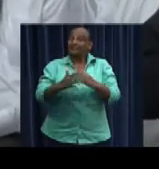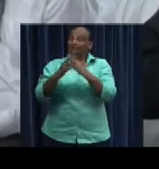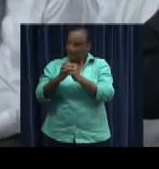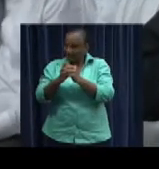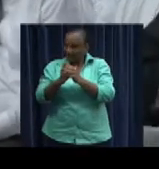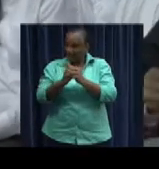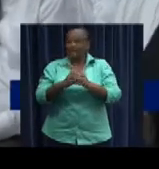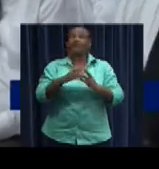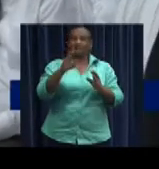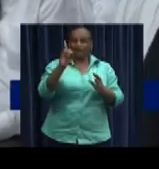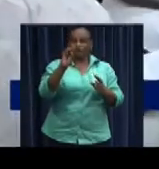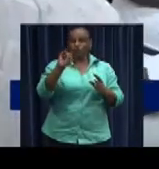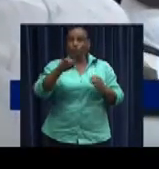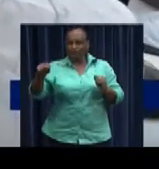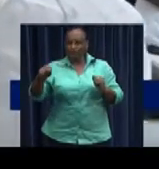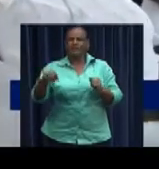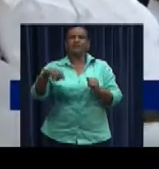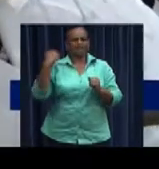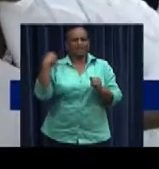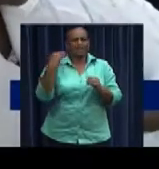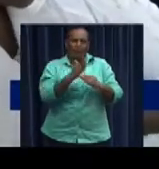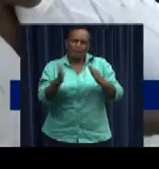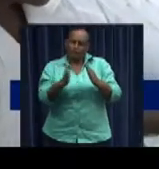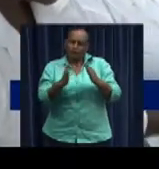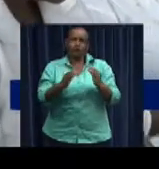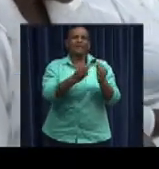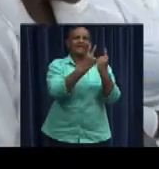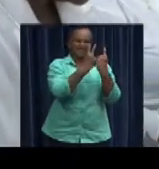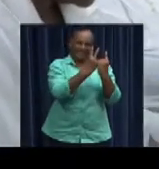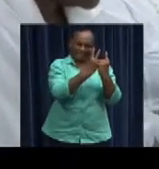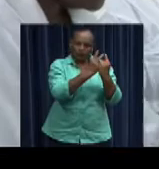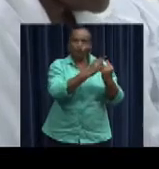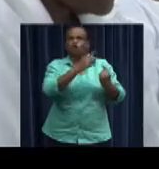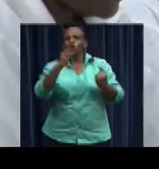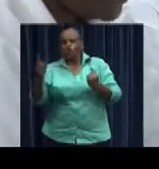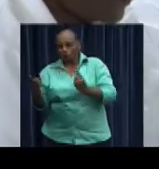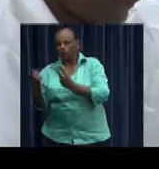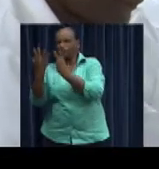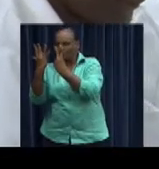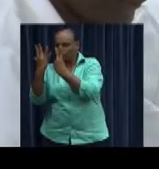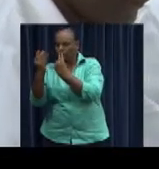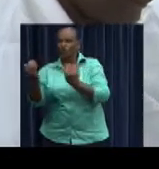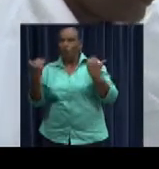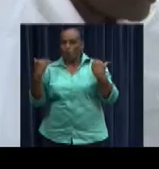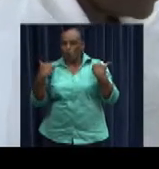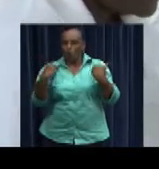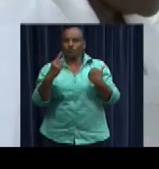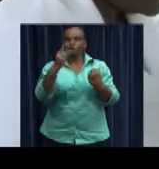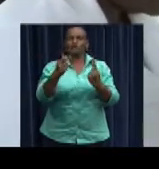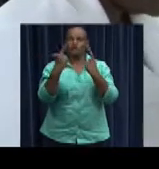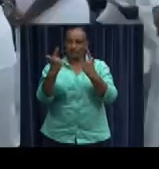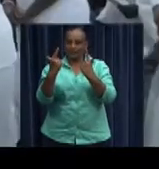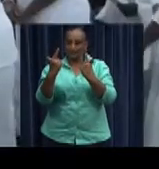ABGS was held in the period the 21st of August till the 25th of August 2017.